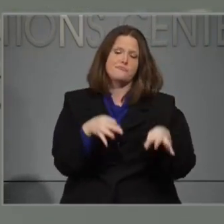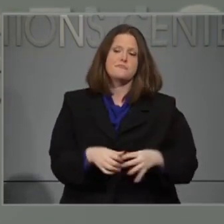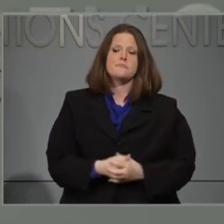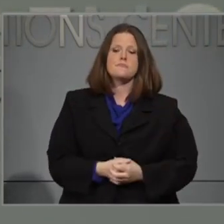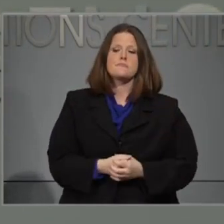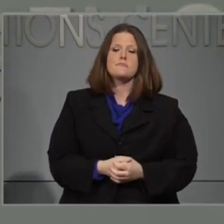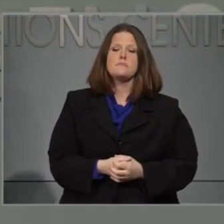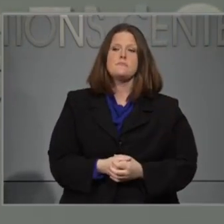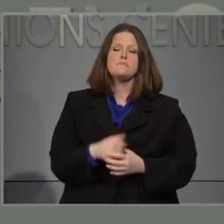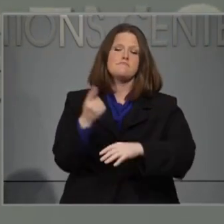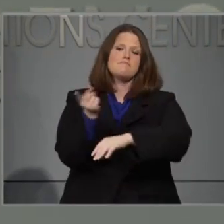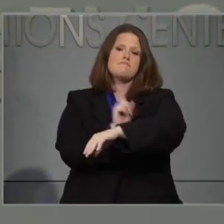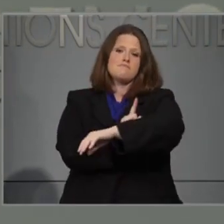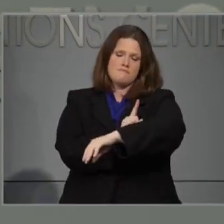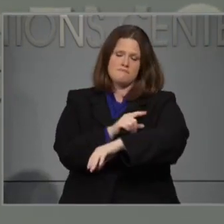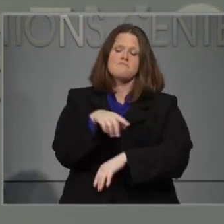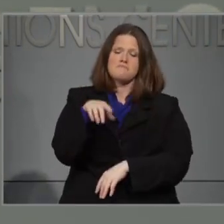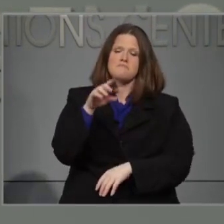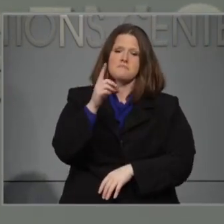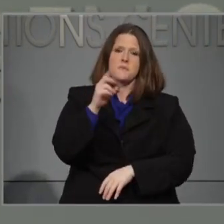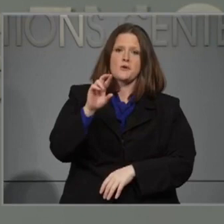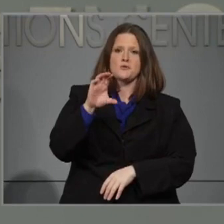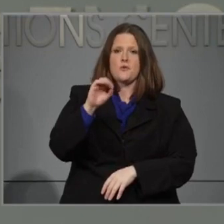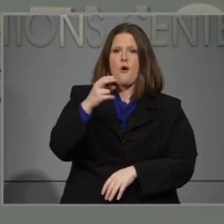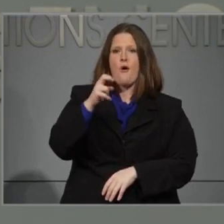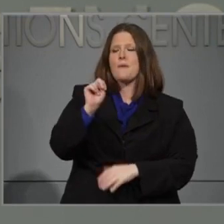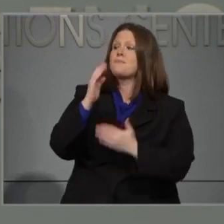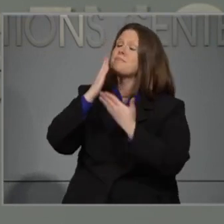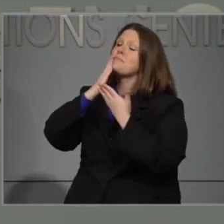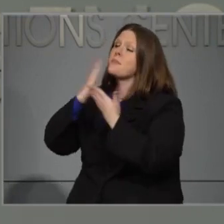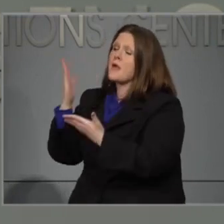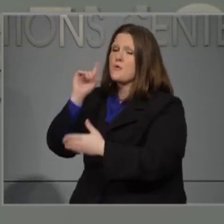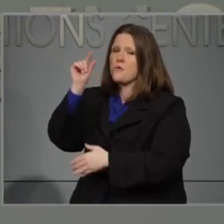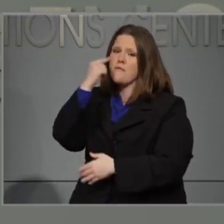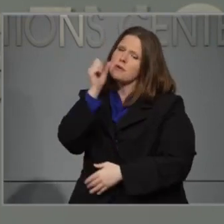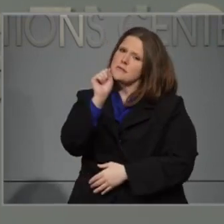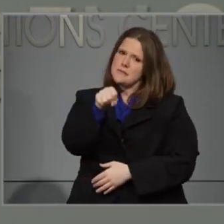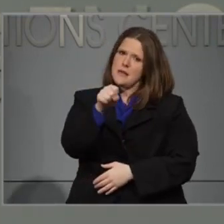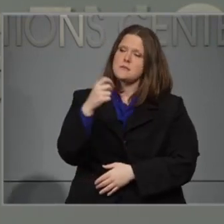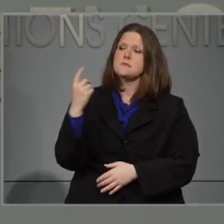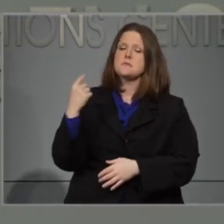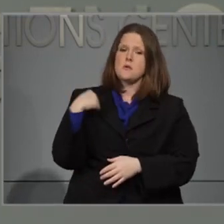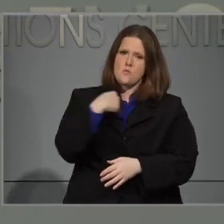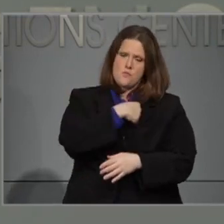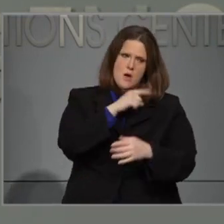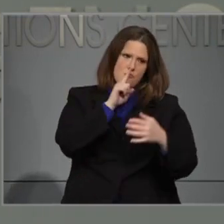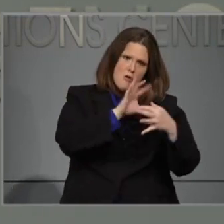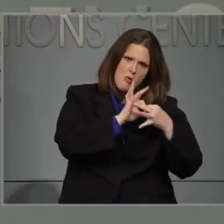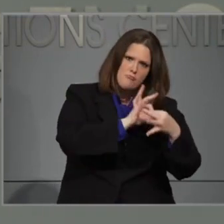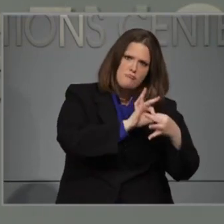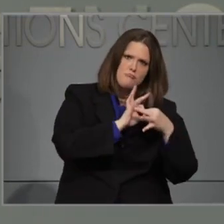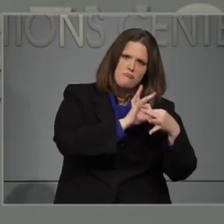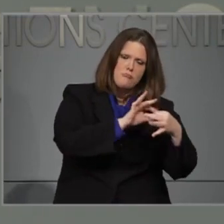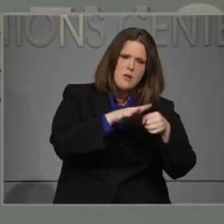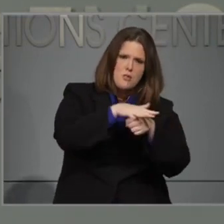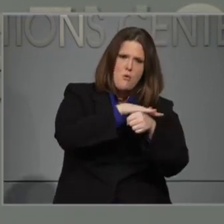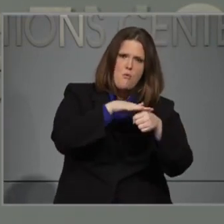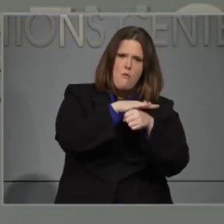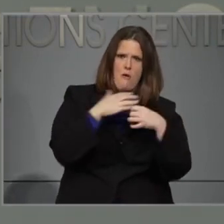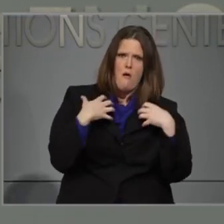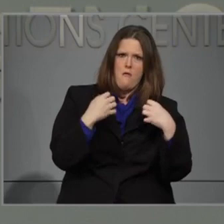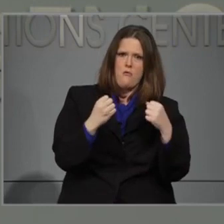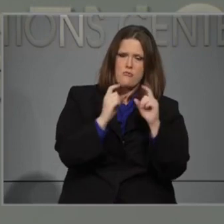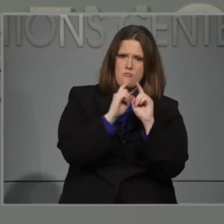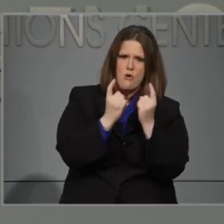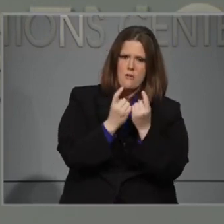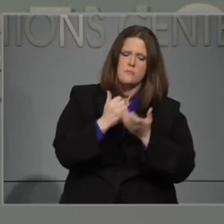Thank you, Governor. And, yes, as you know, that we work very closely with our local health departments to try to understand how